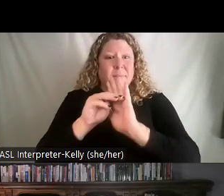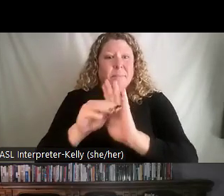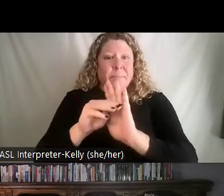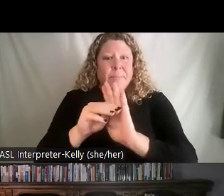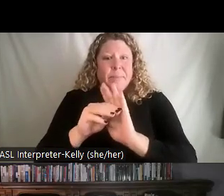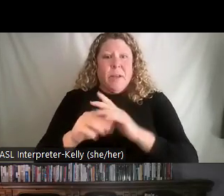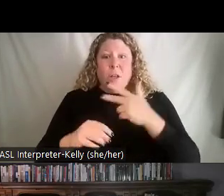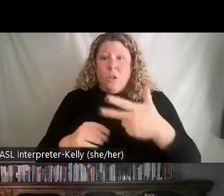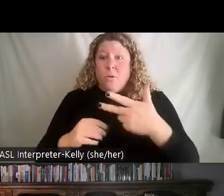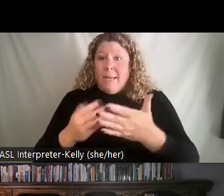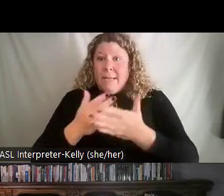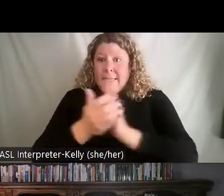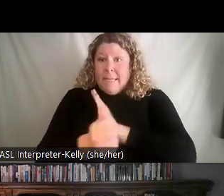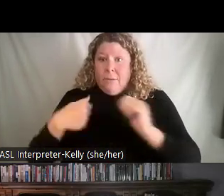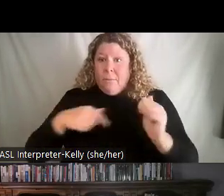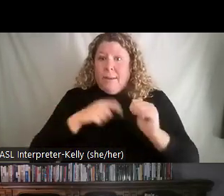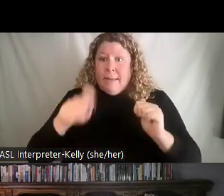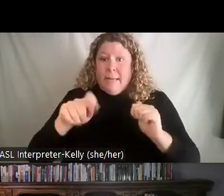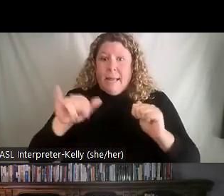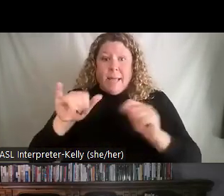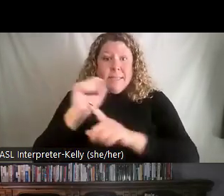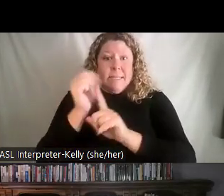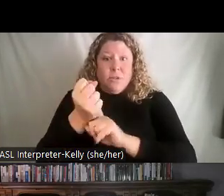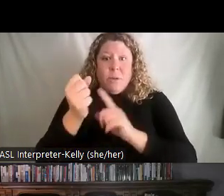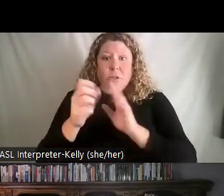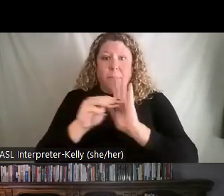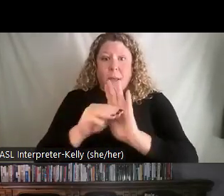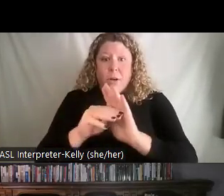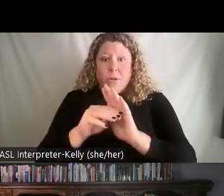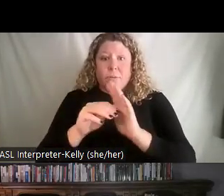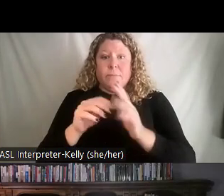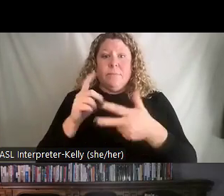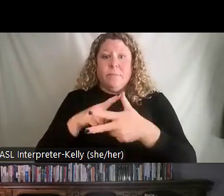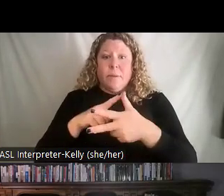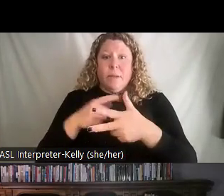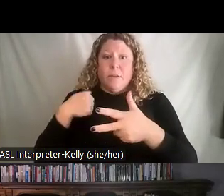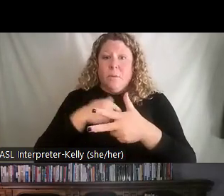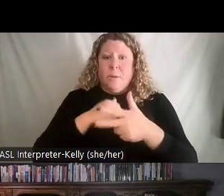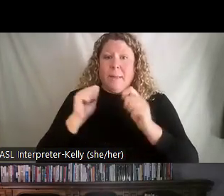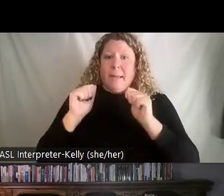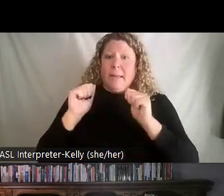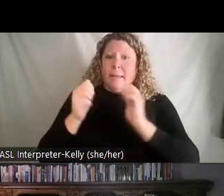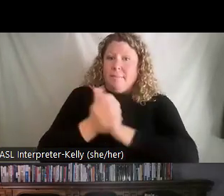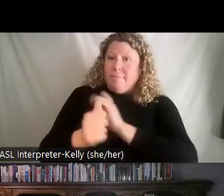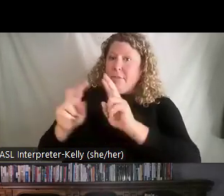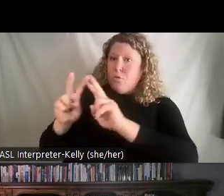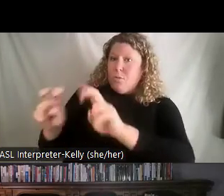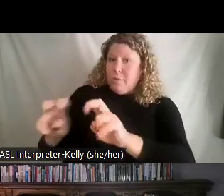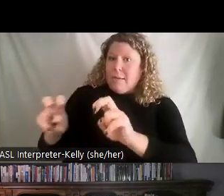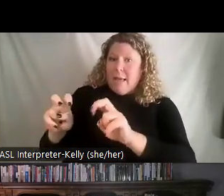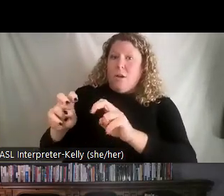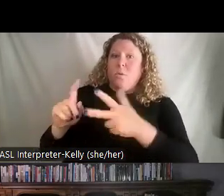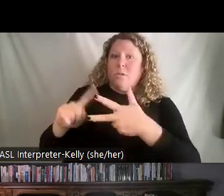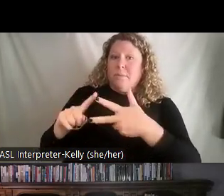um, you know, show up, uh, with, with this model is, is really this idea of, you diagnosing, having a flexibility